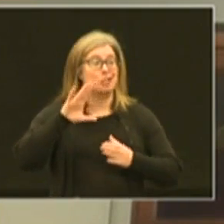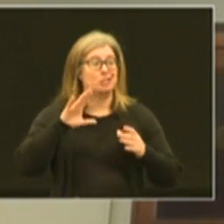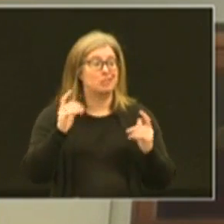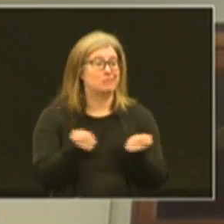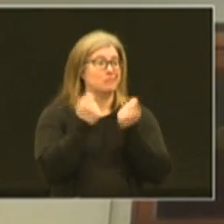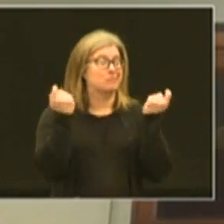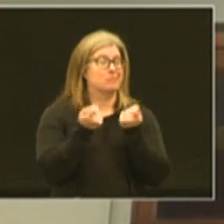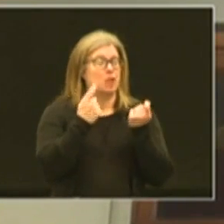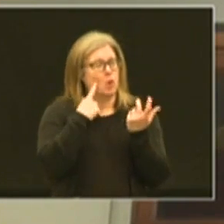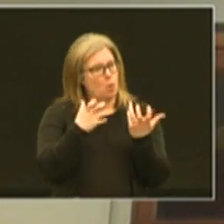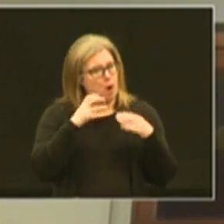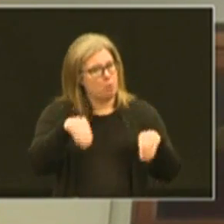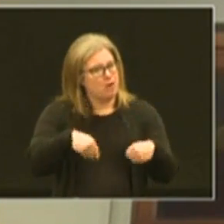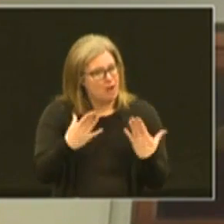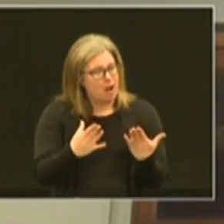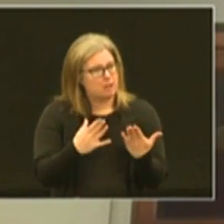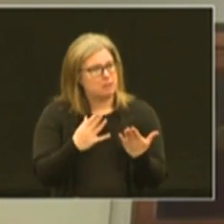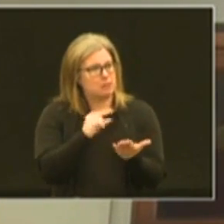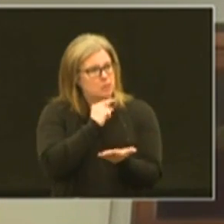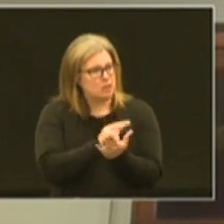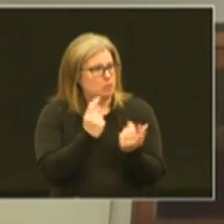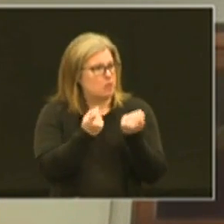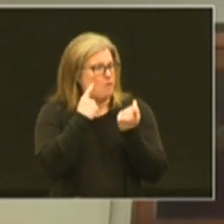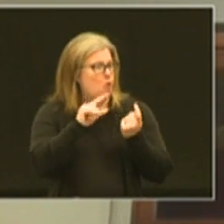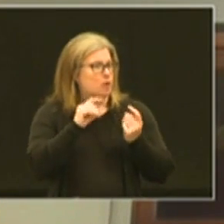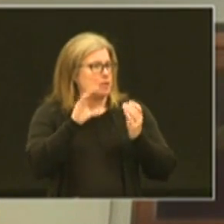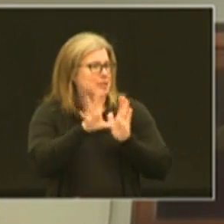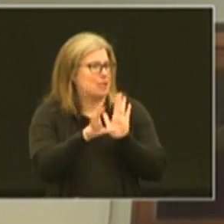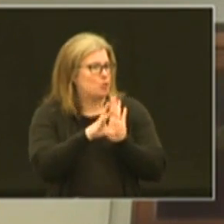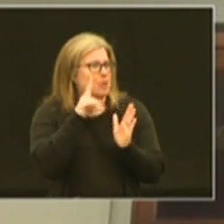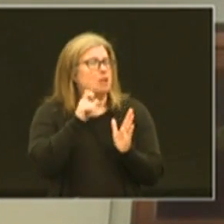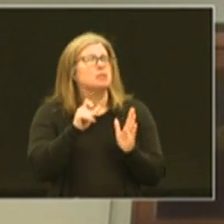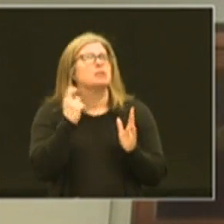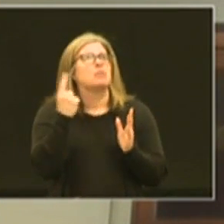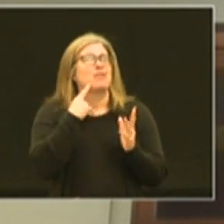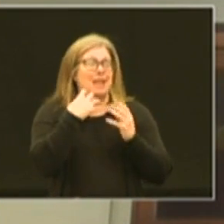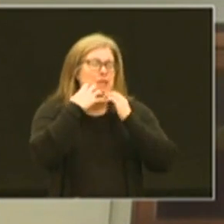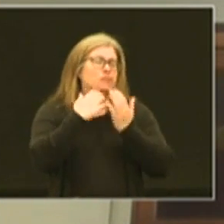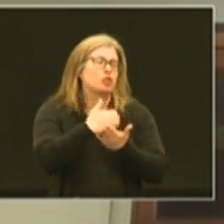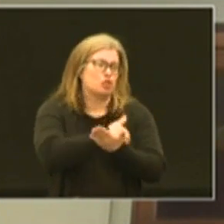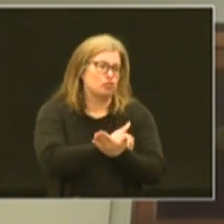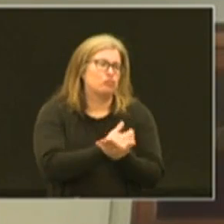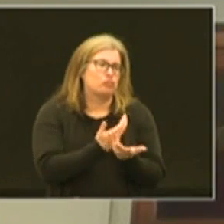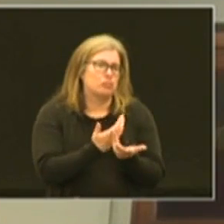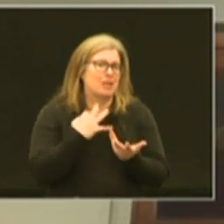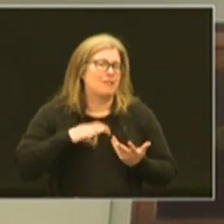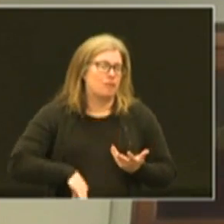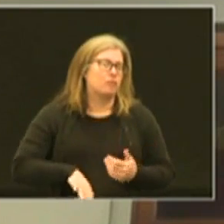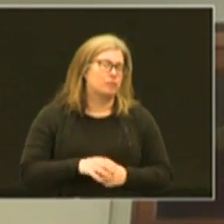do it we want to provide that opportunity for our seniors because it's something they deserve and they've earned